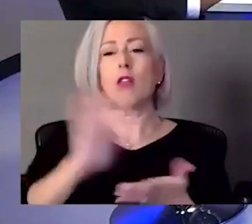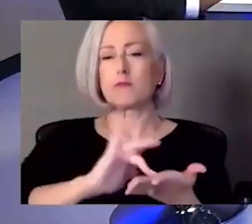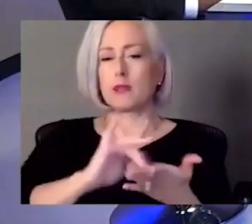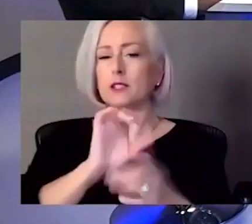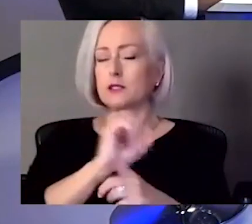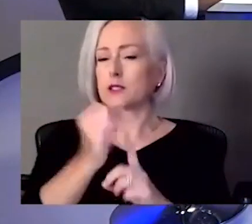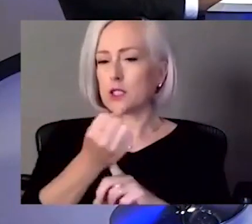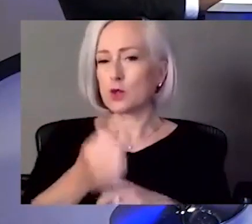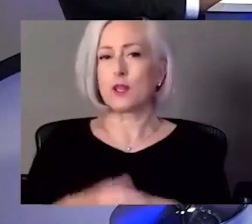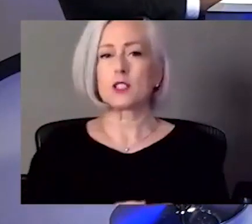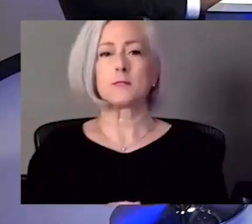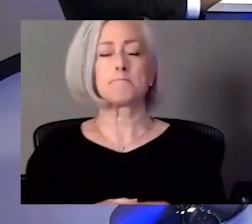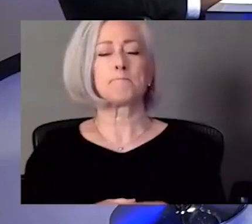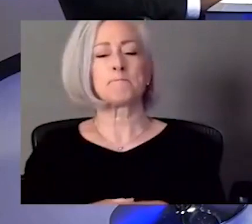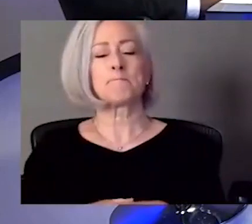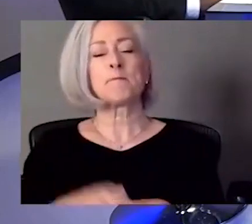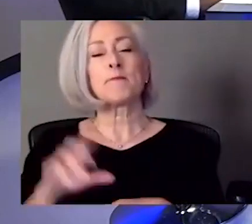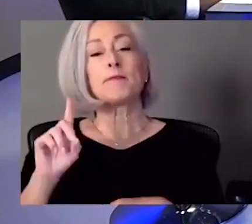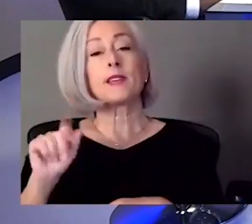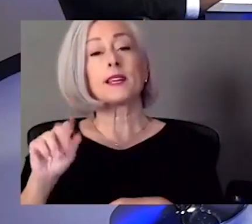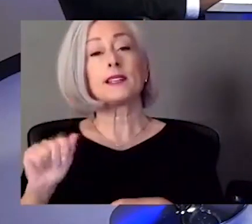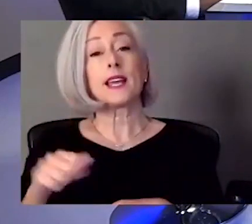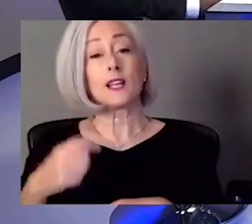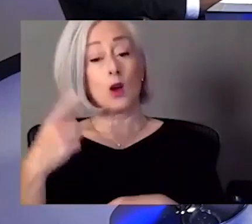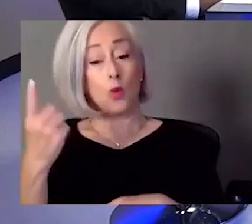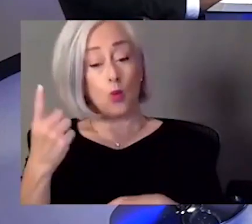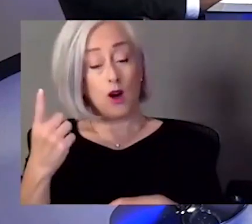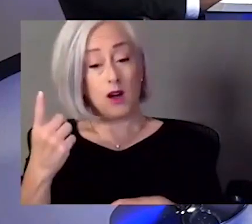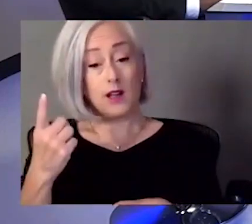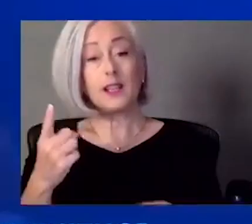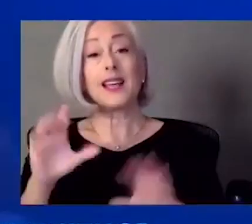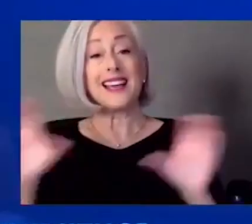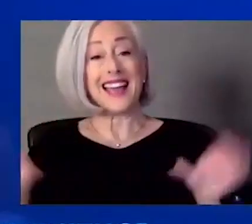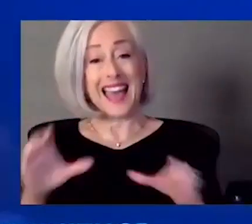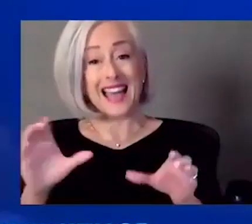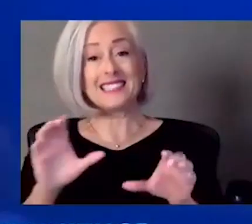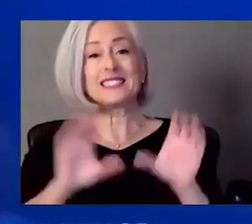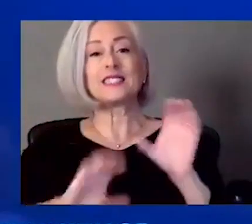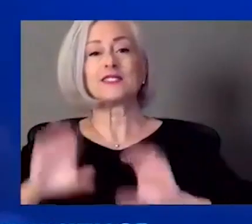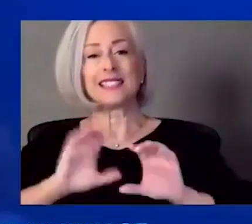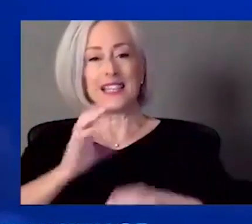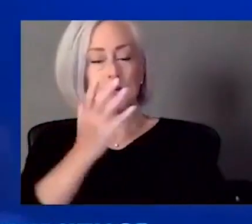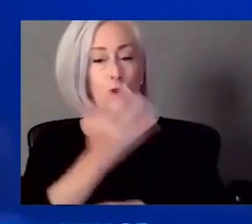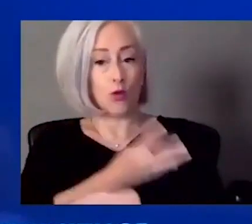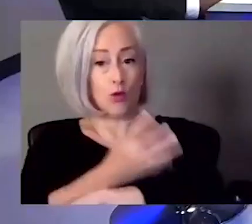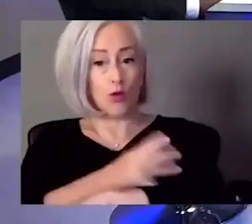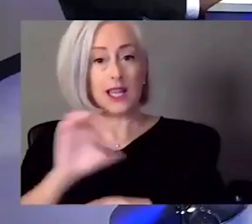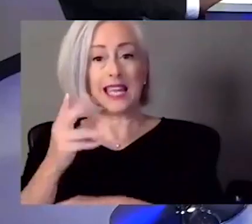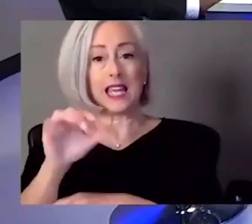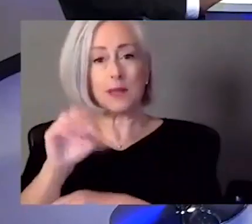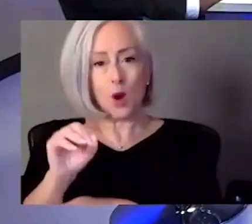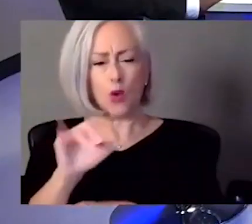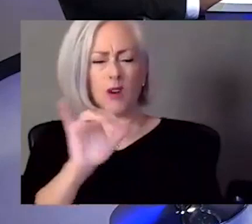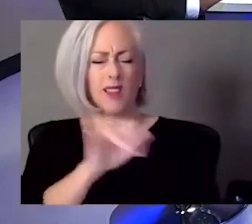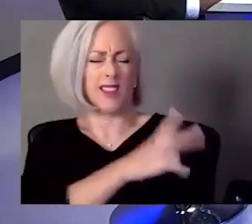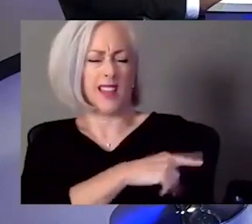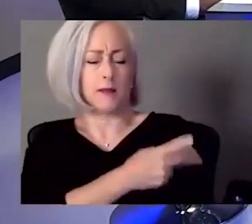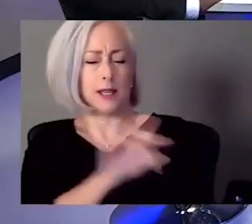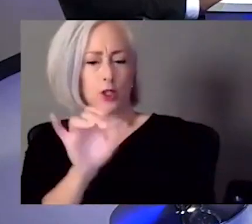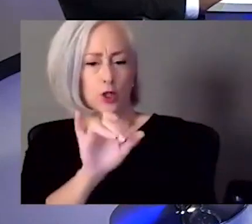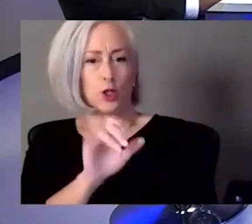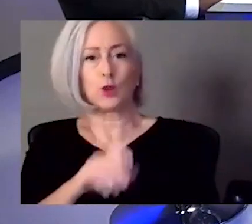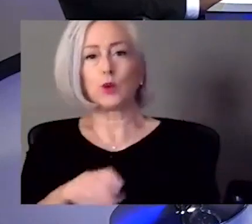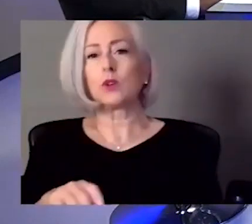partially vaccinated is a chemotherapy, active chemotherapy patient as well. So, yeah. And I think, yeah, he was having